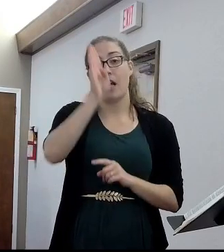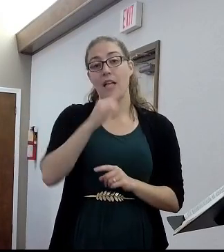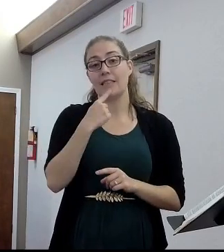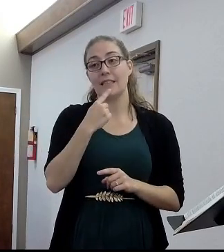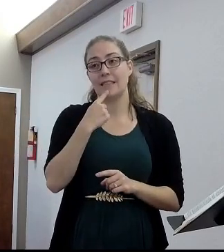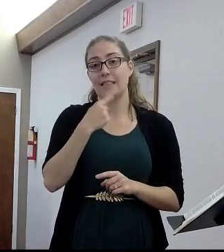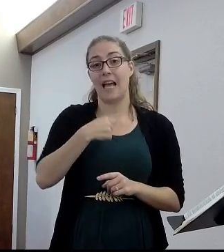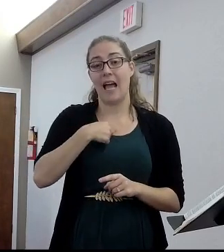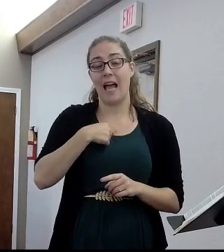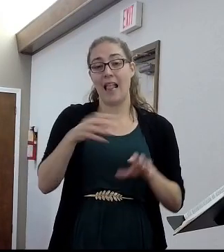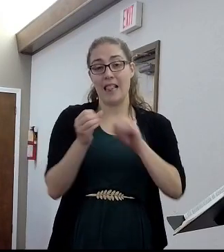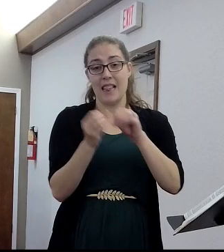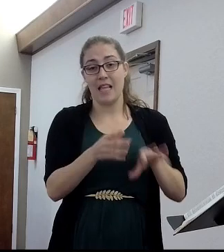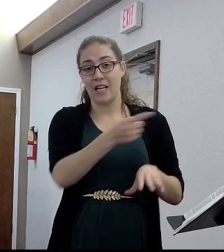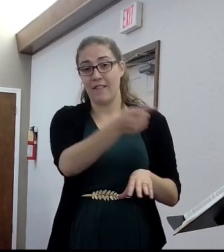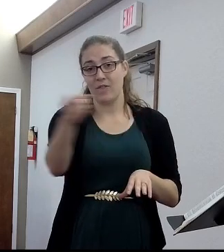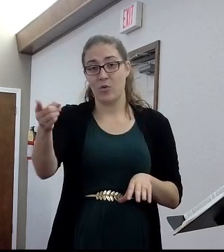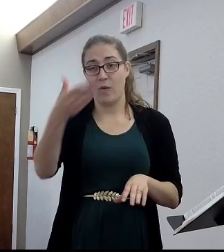tiny...